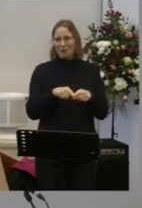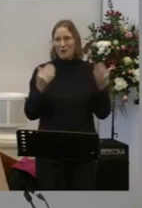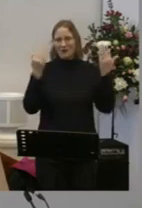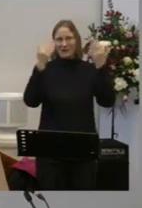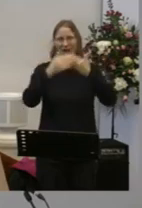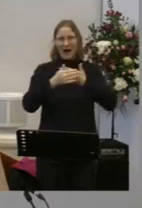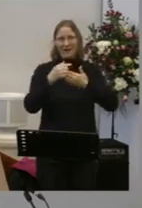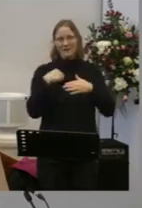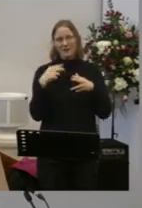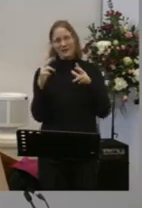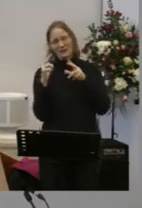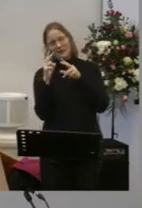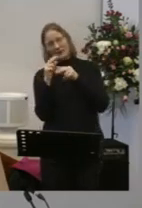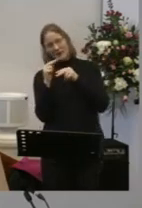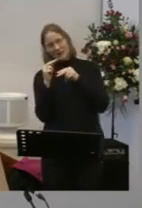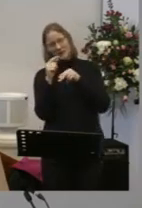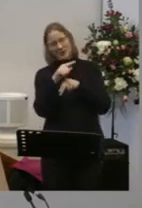To my sleeping head